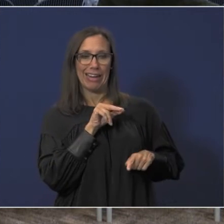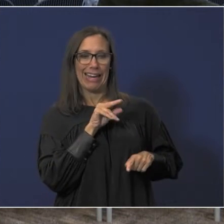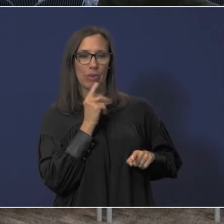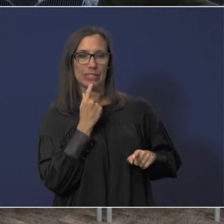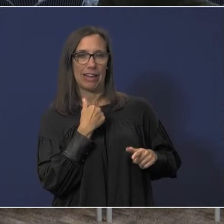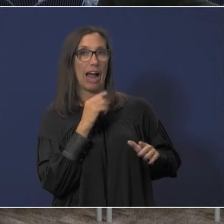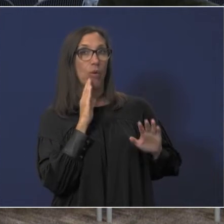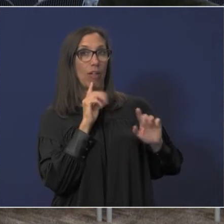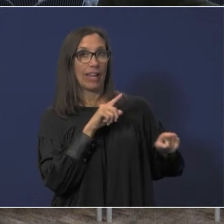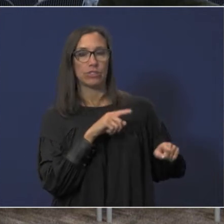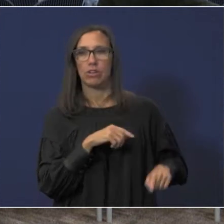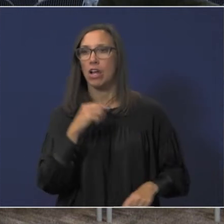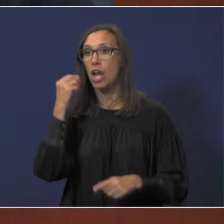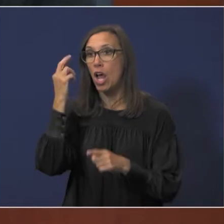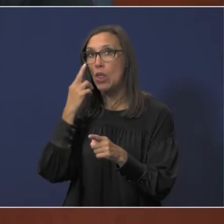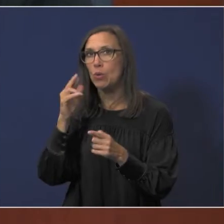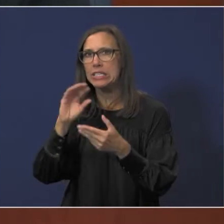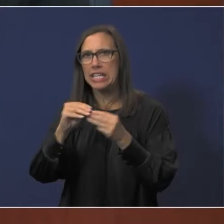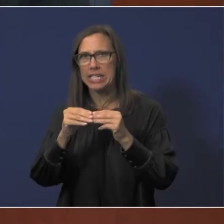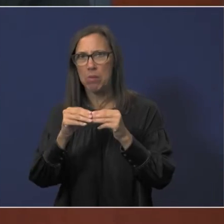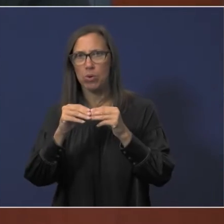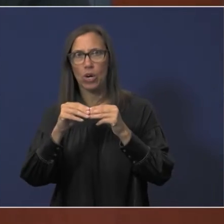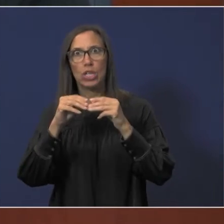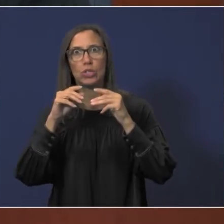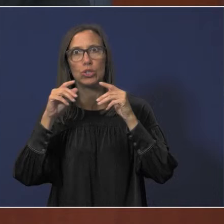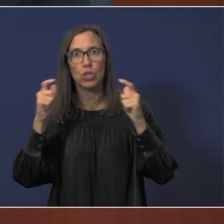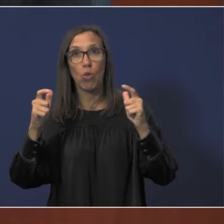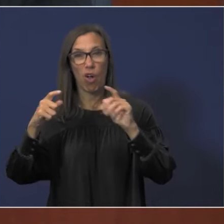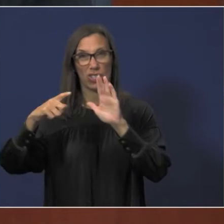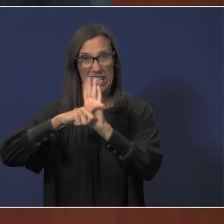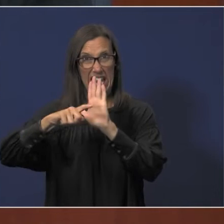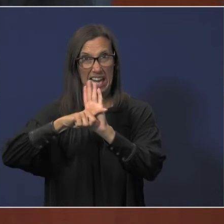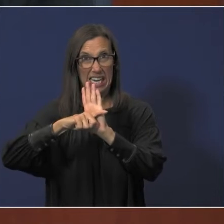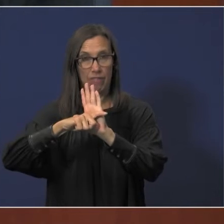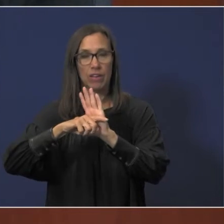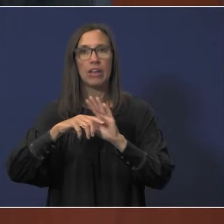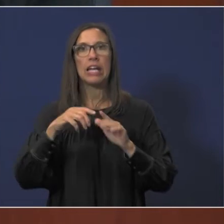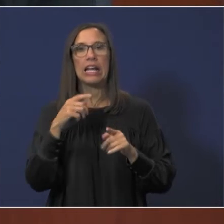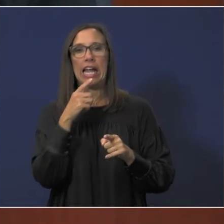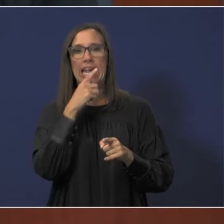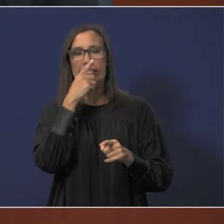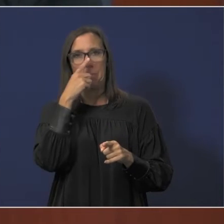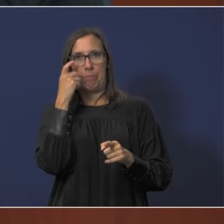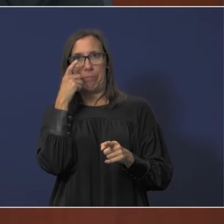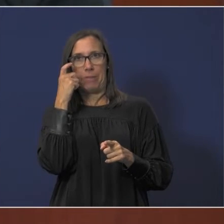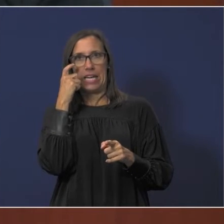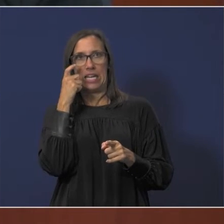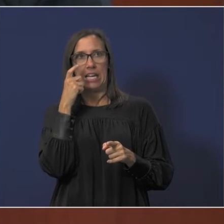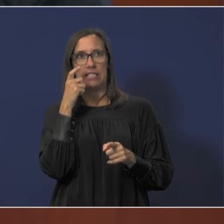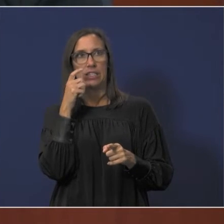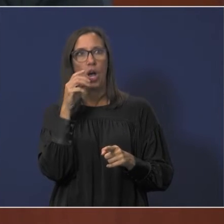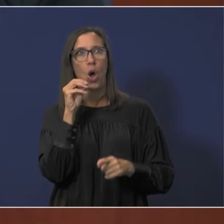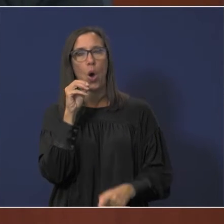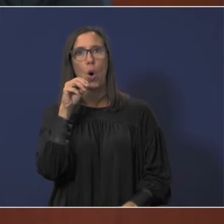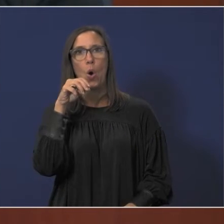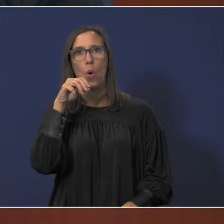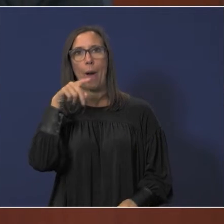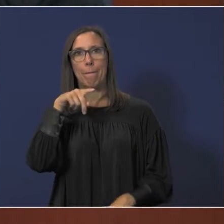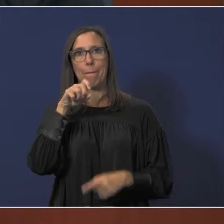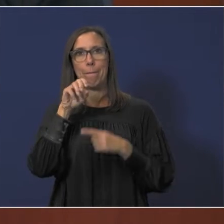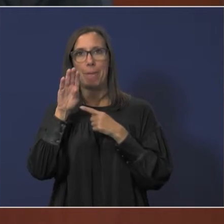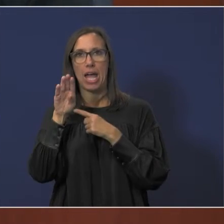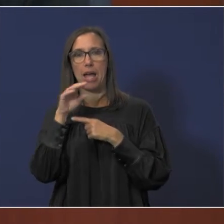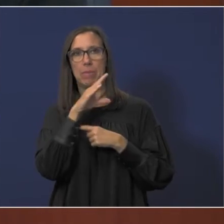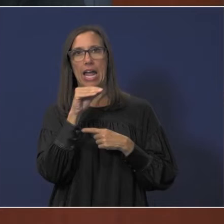the reason why that number is so such a large negative has to do with the uh opeb and the pension